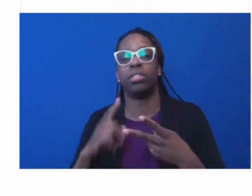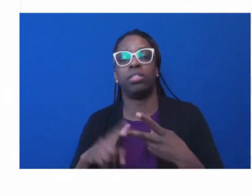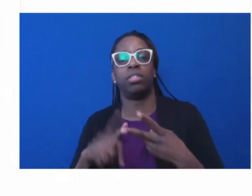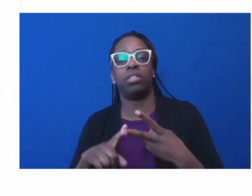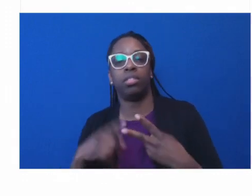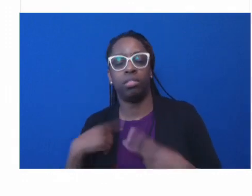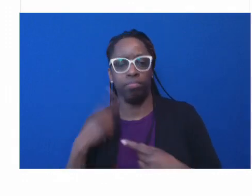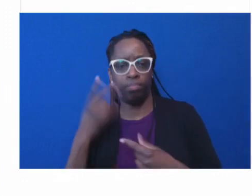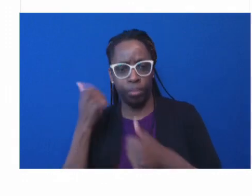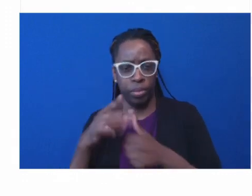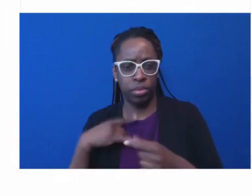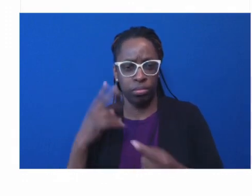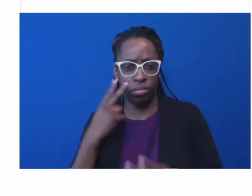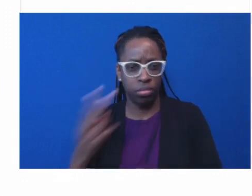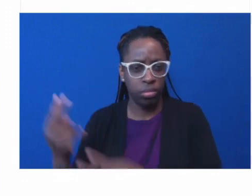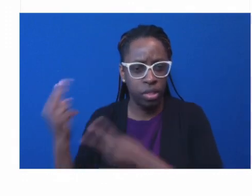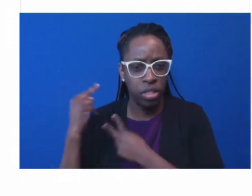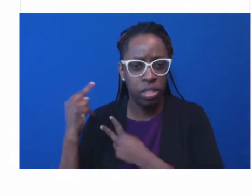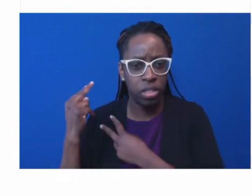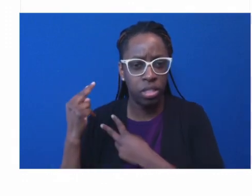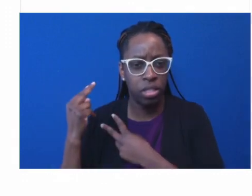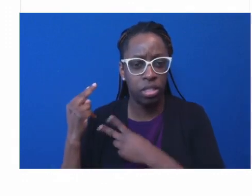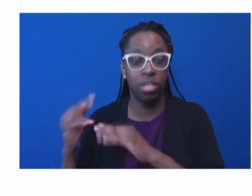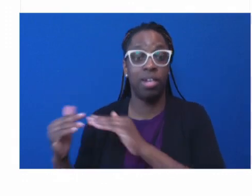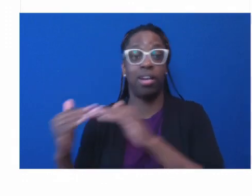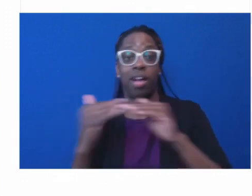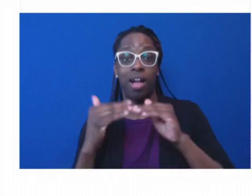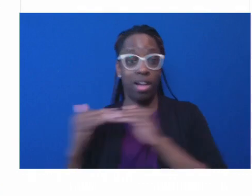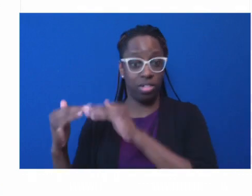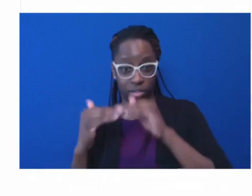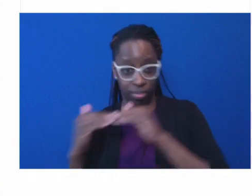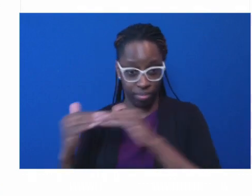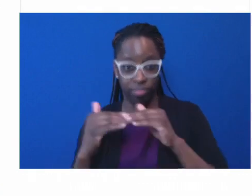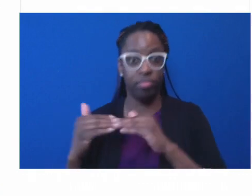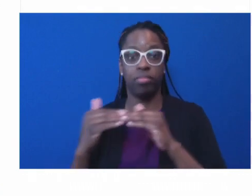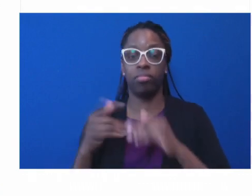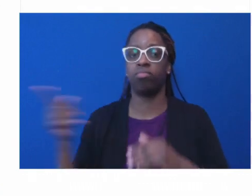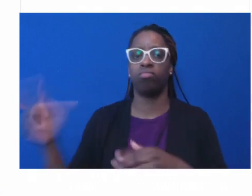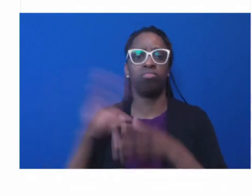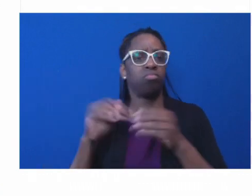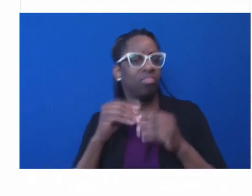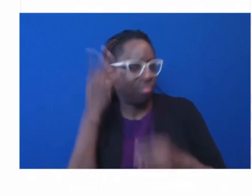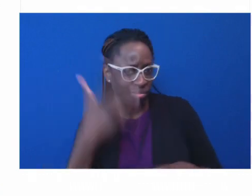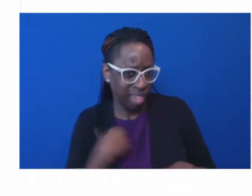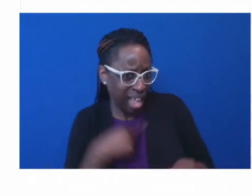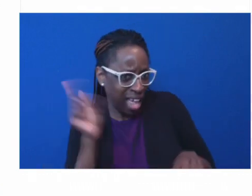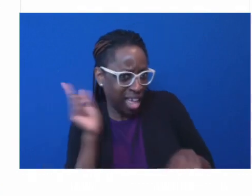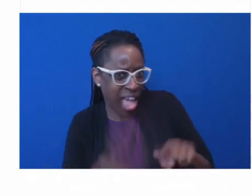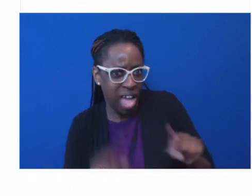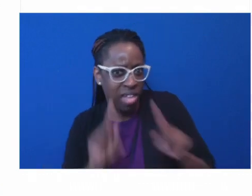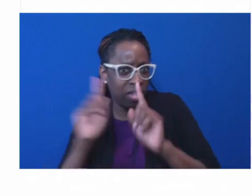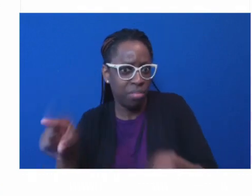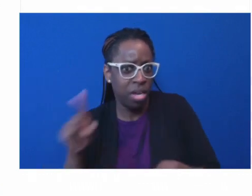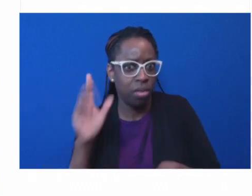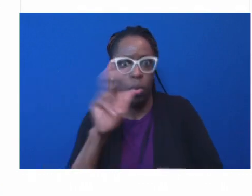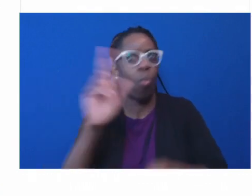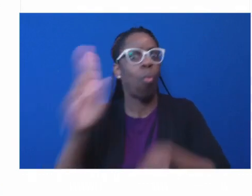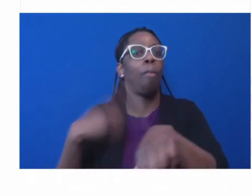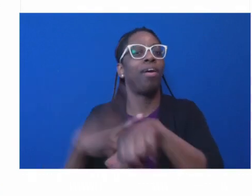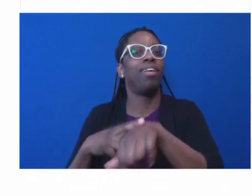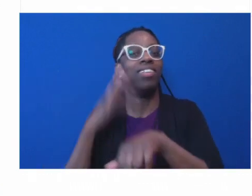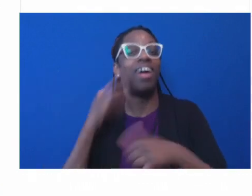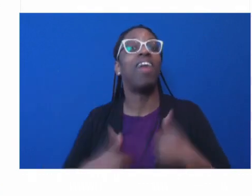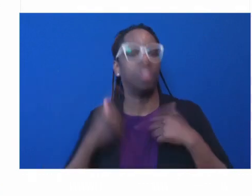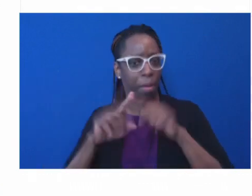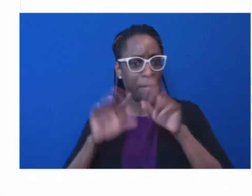of 2020. We can't go back to normal because normal is what got us here in the first place. So here we are again slide